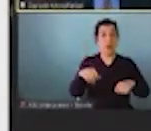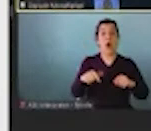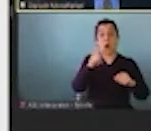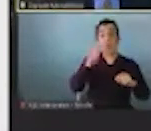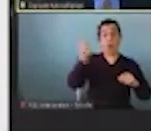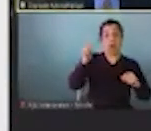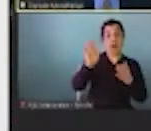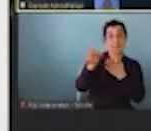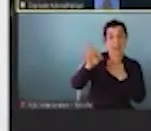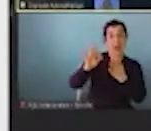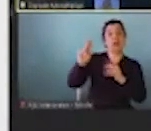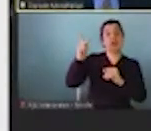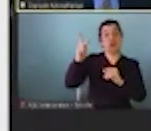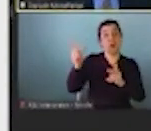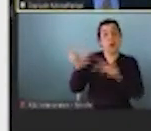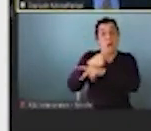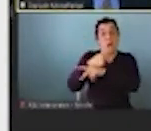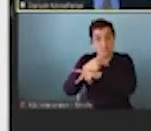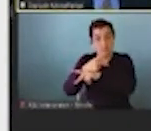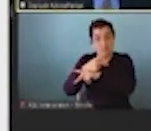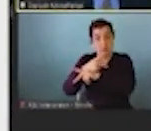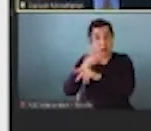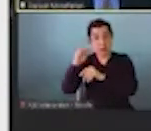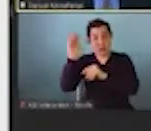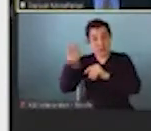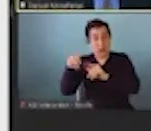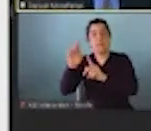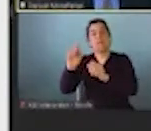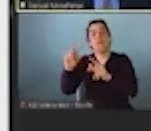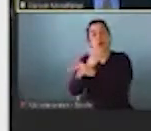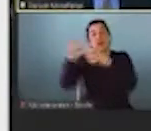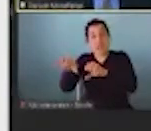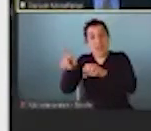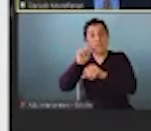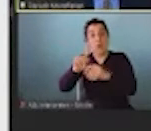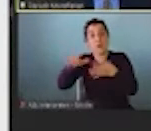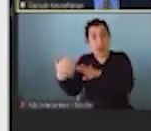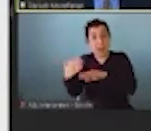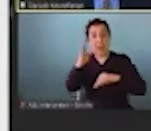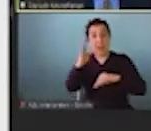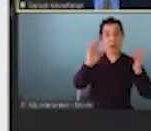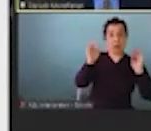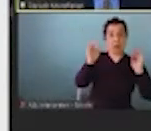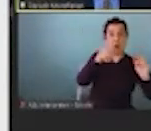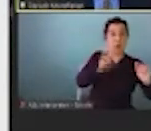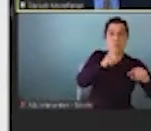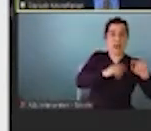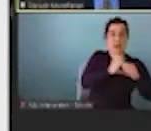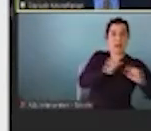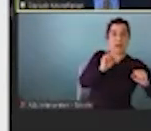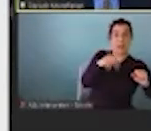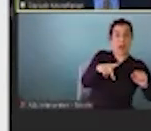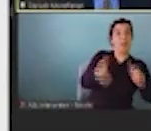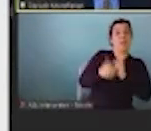twofold high risk of dying, double the risk of dying and people who are not eligible for snap. And most of this is due to cardiovascular diseases, diet related